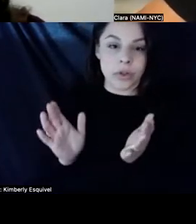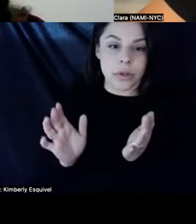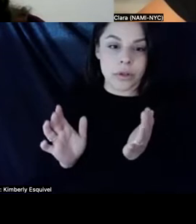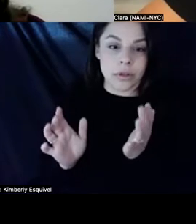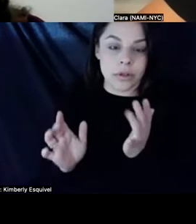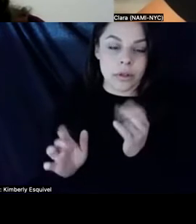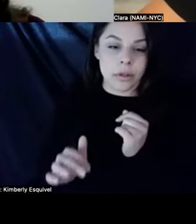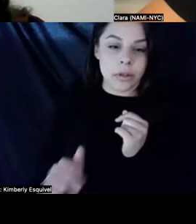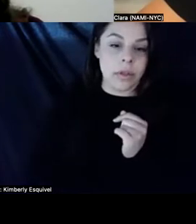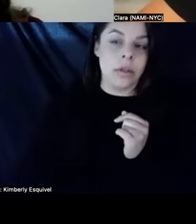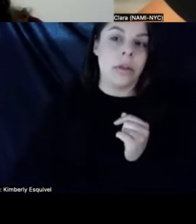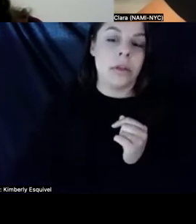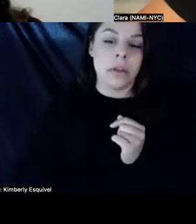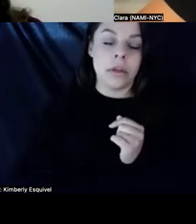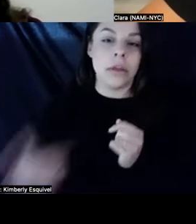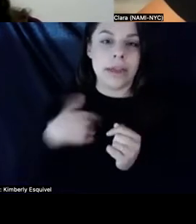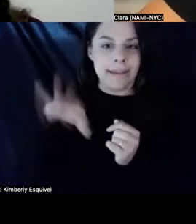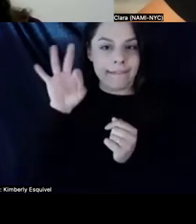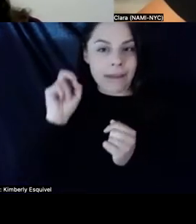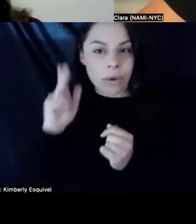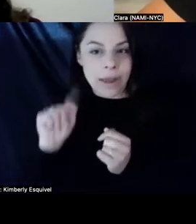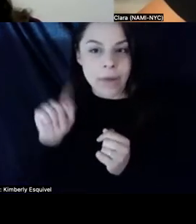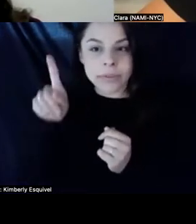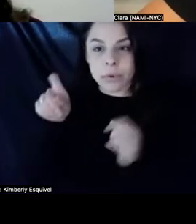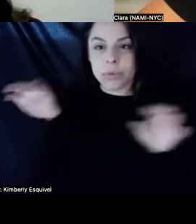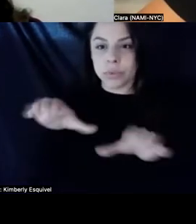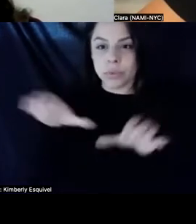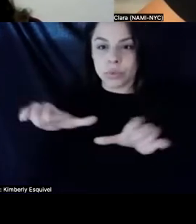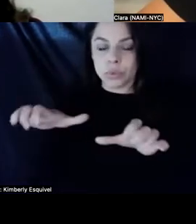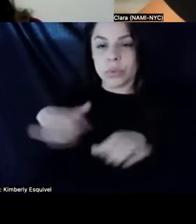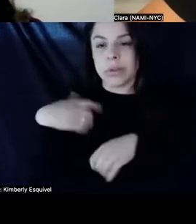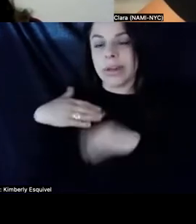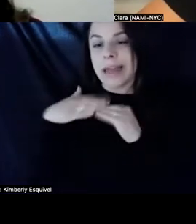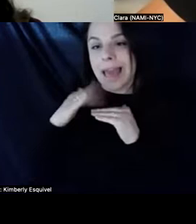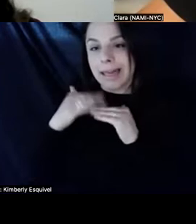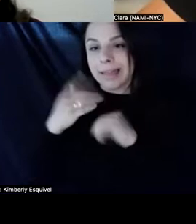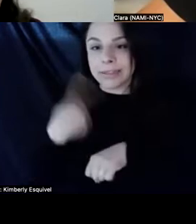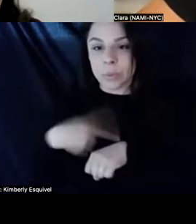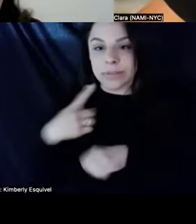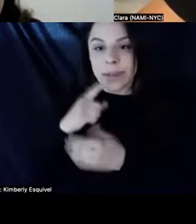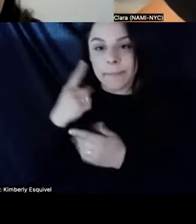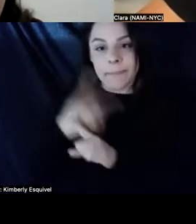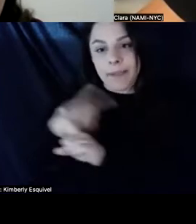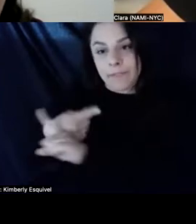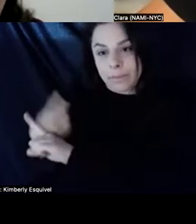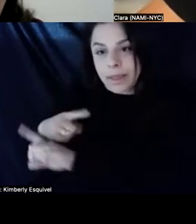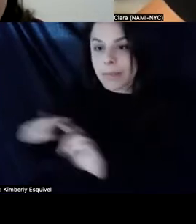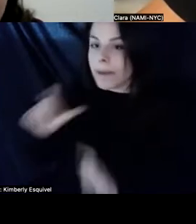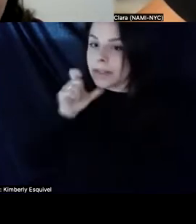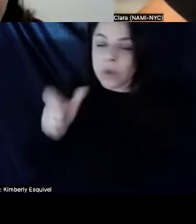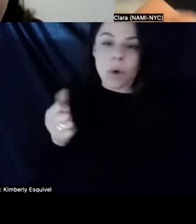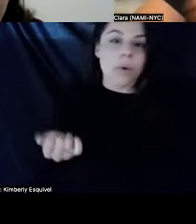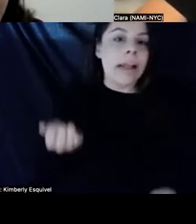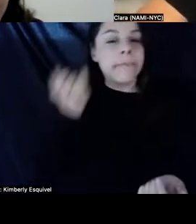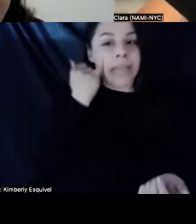um, I found out they're supposed to do it at least once a month, but they don't, and that they don't have a background in social work or